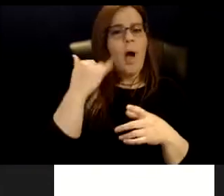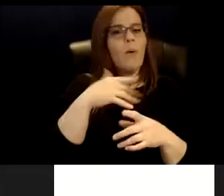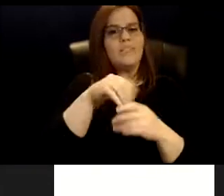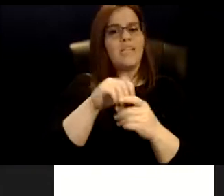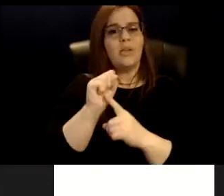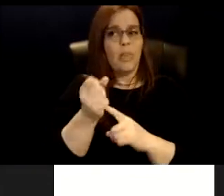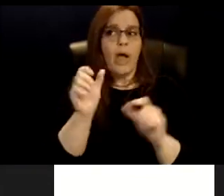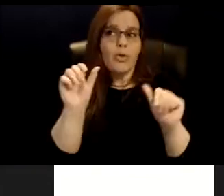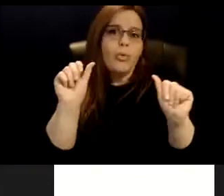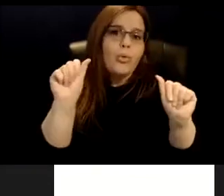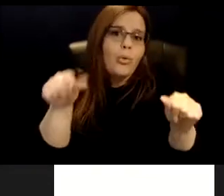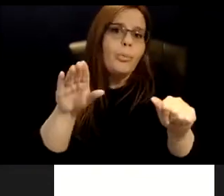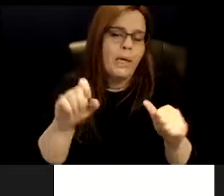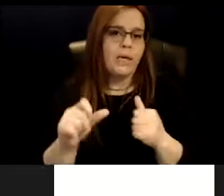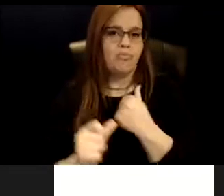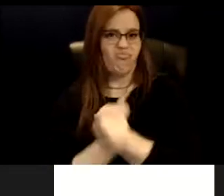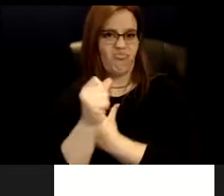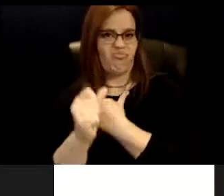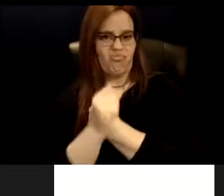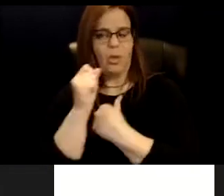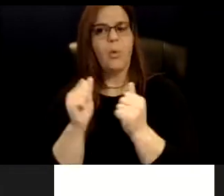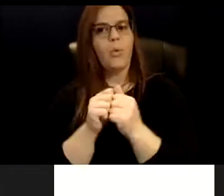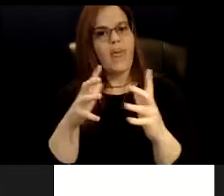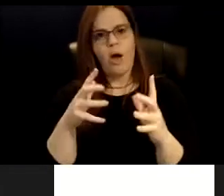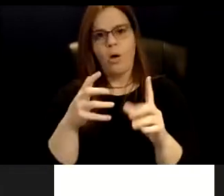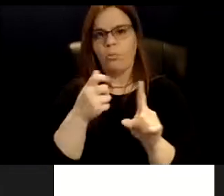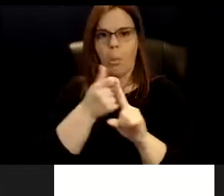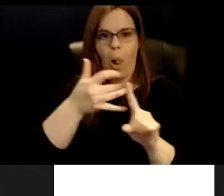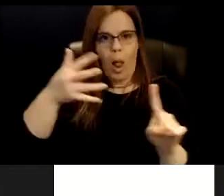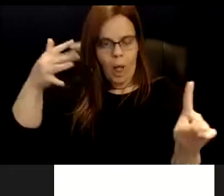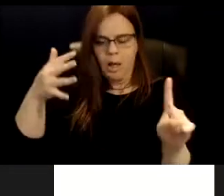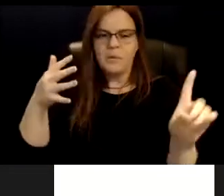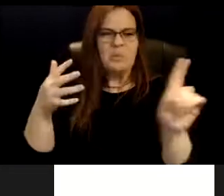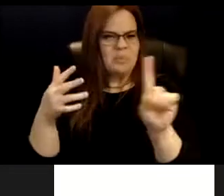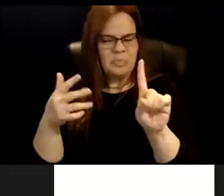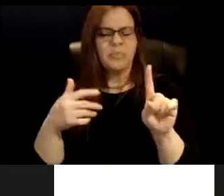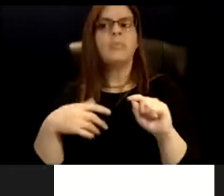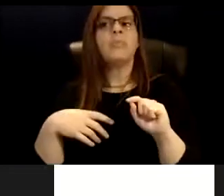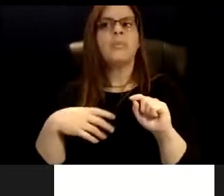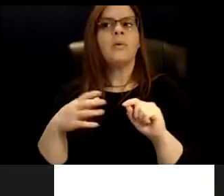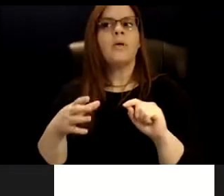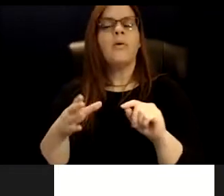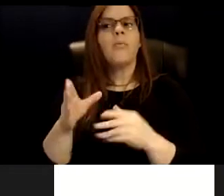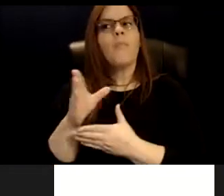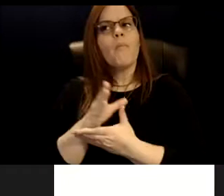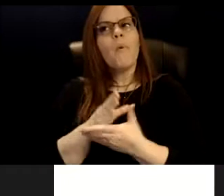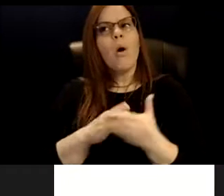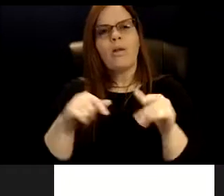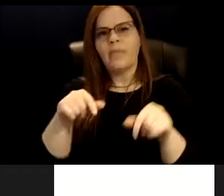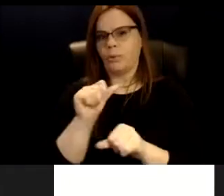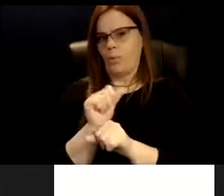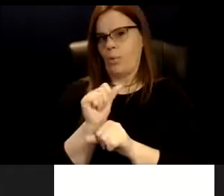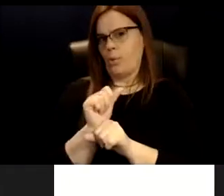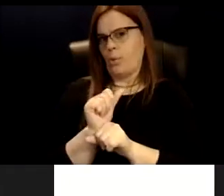Without going into too much of that, a part of this work was because of my